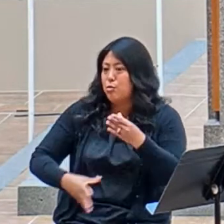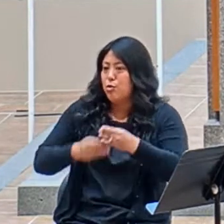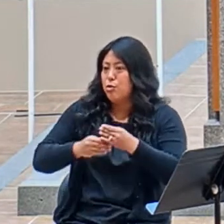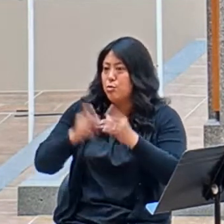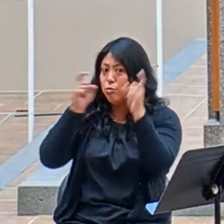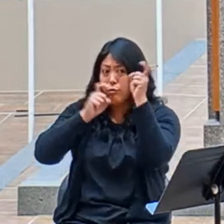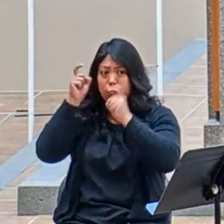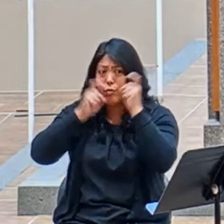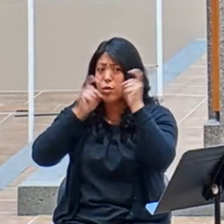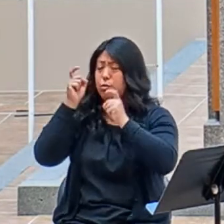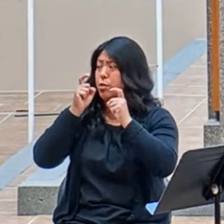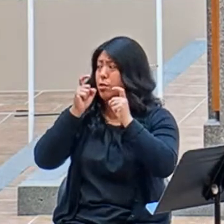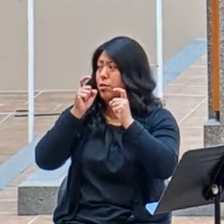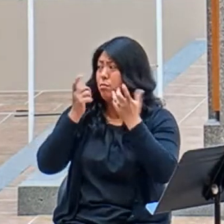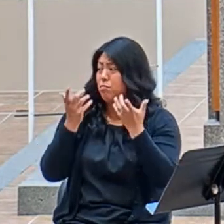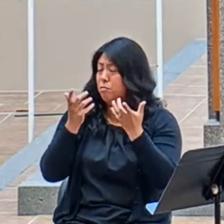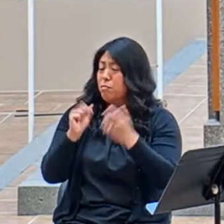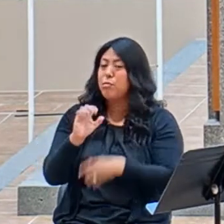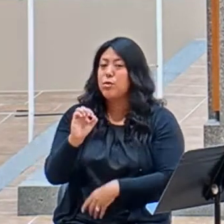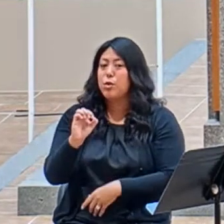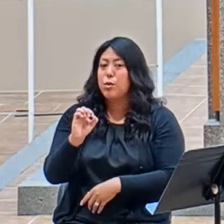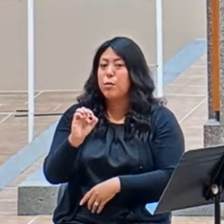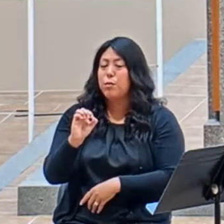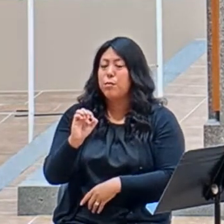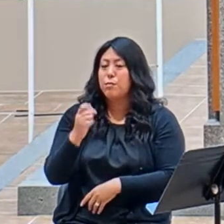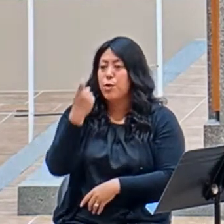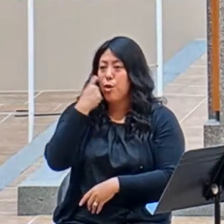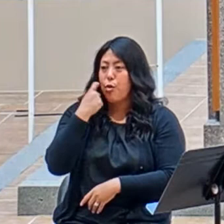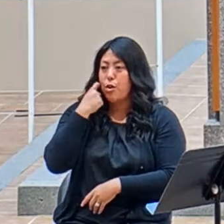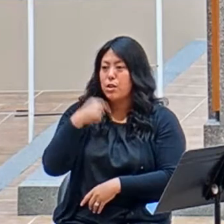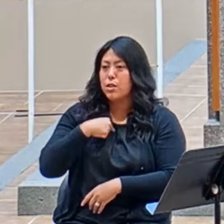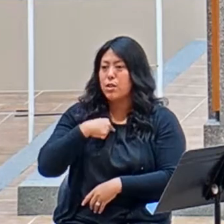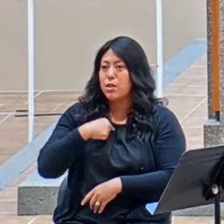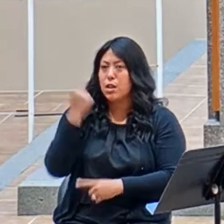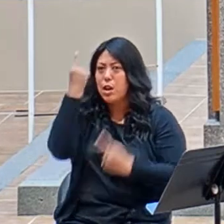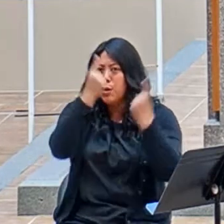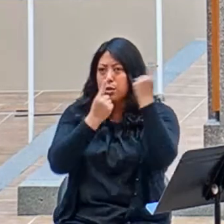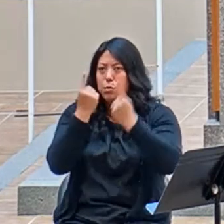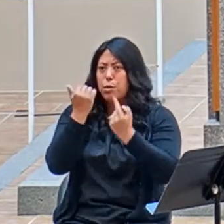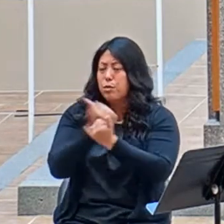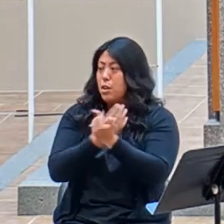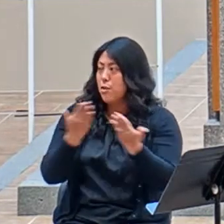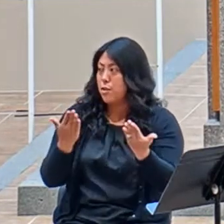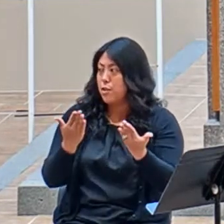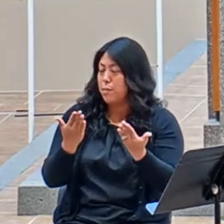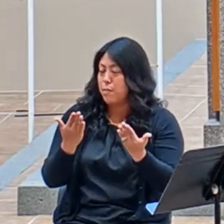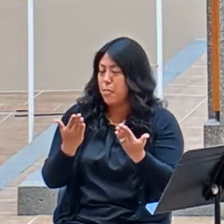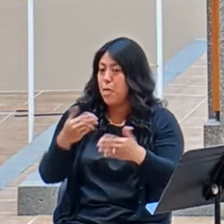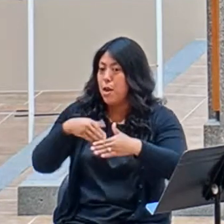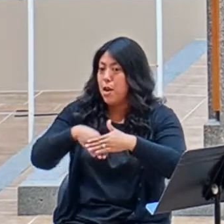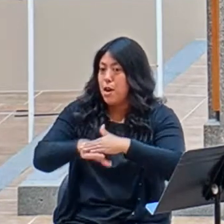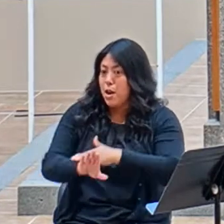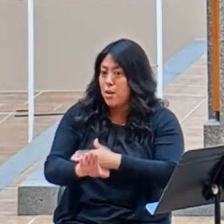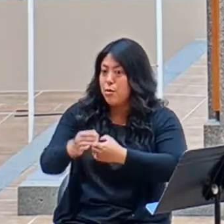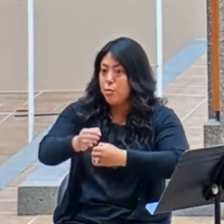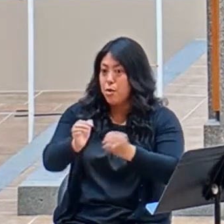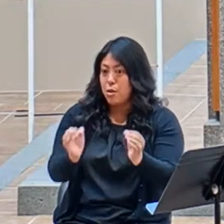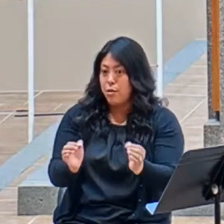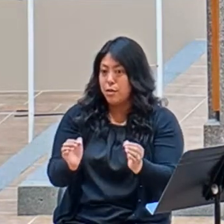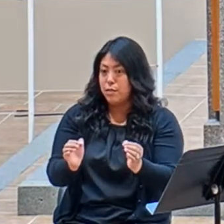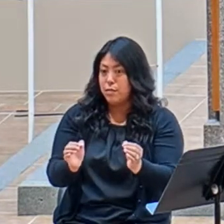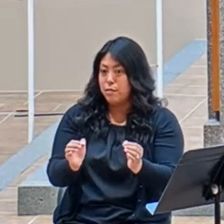And so the other day, I'm thinking about all of this this week, and I walk into my office, and this man is